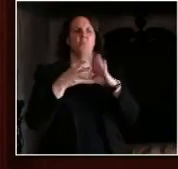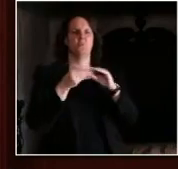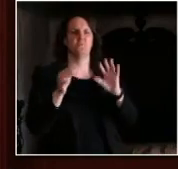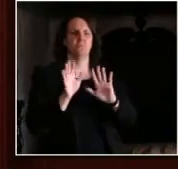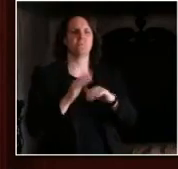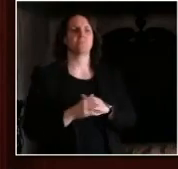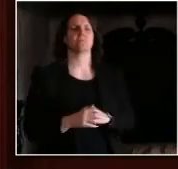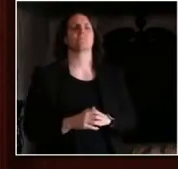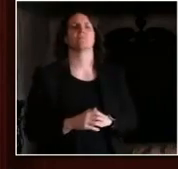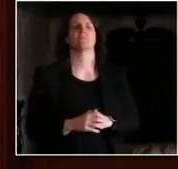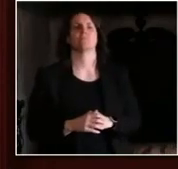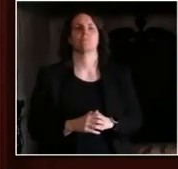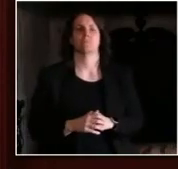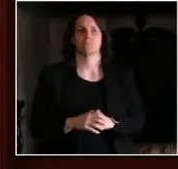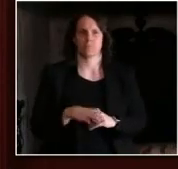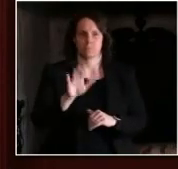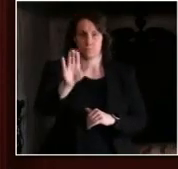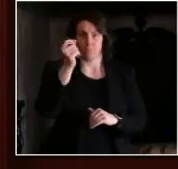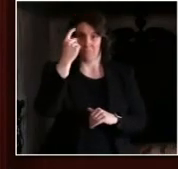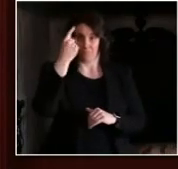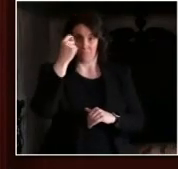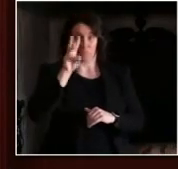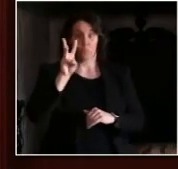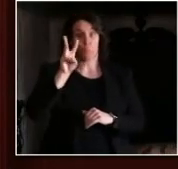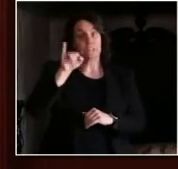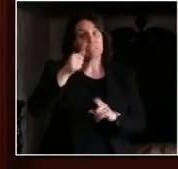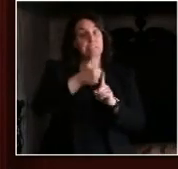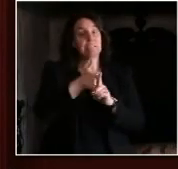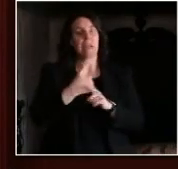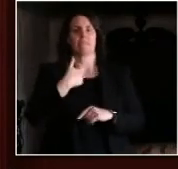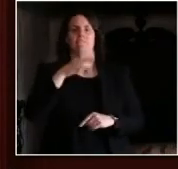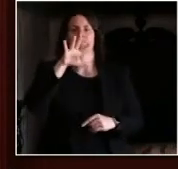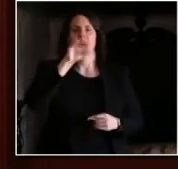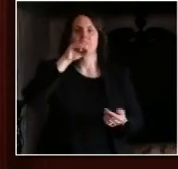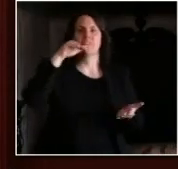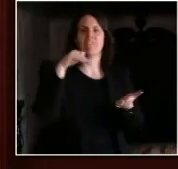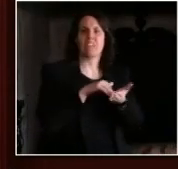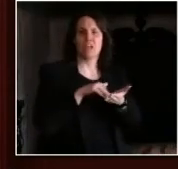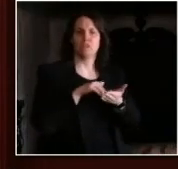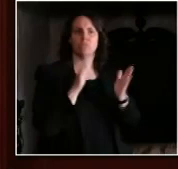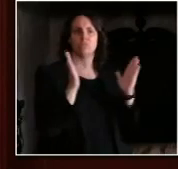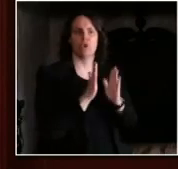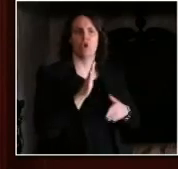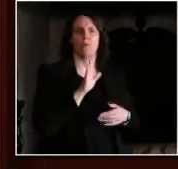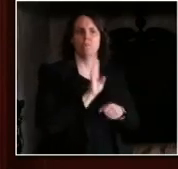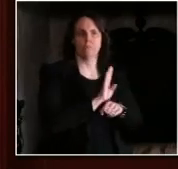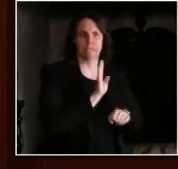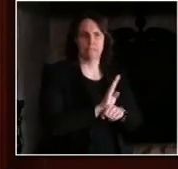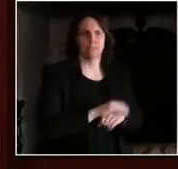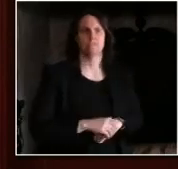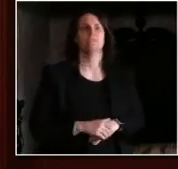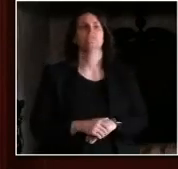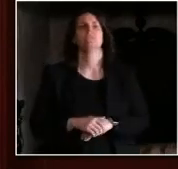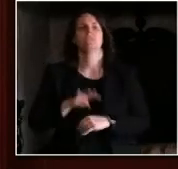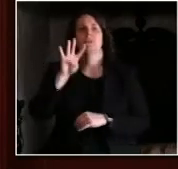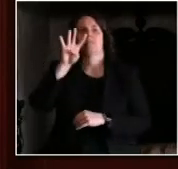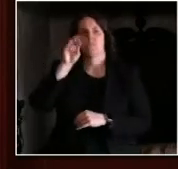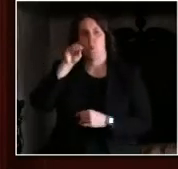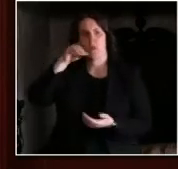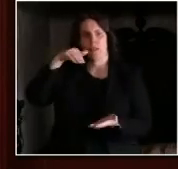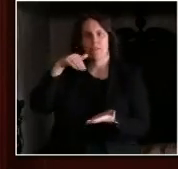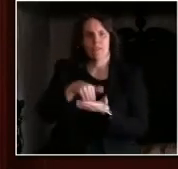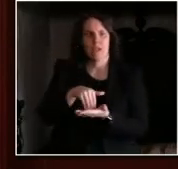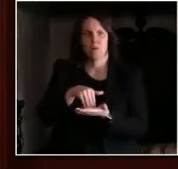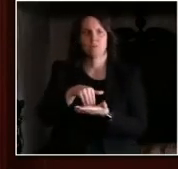44,000 small health care and social service providers, 23,000 arts and entertainment and recreation